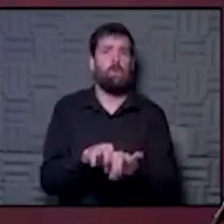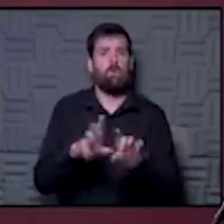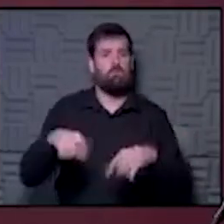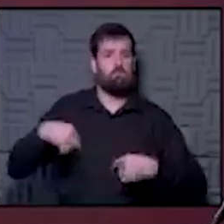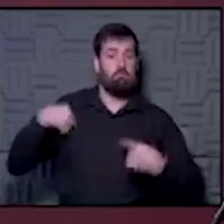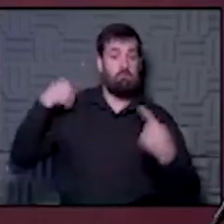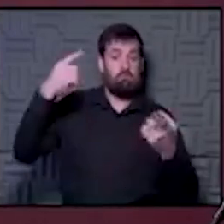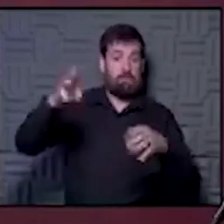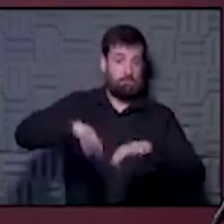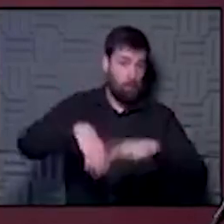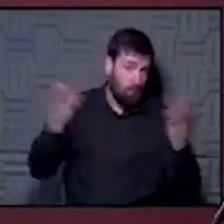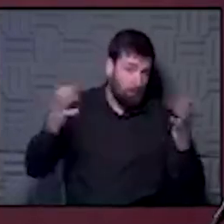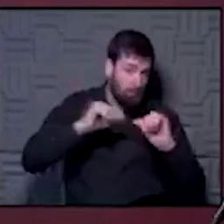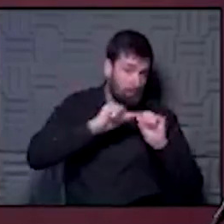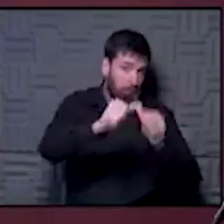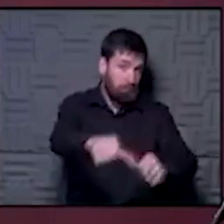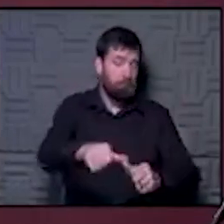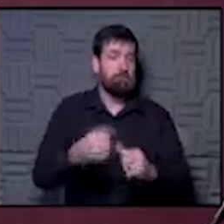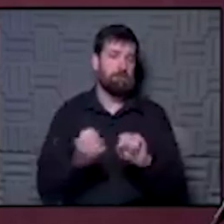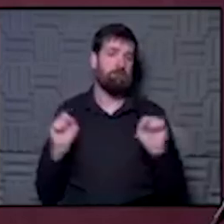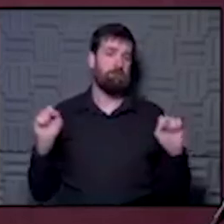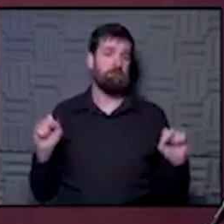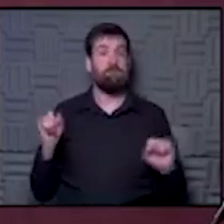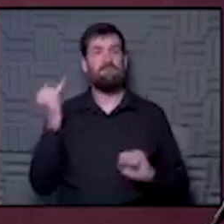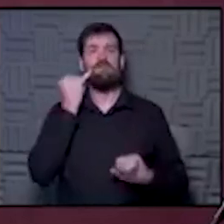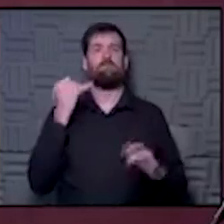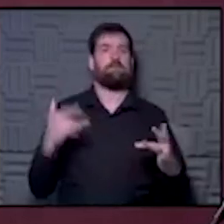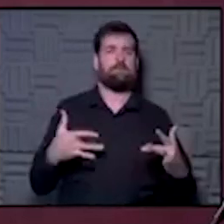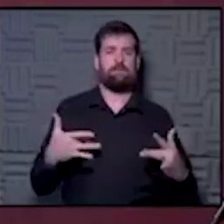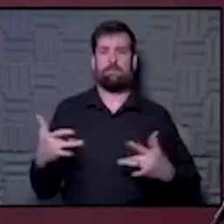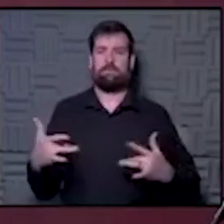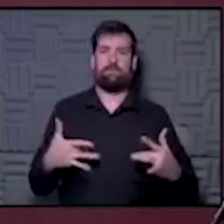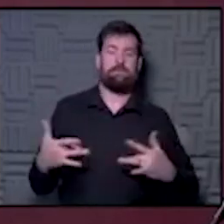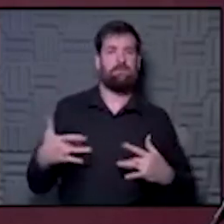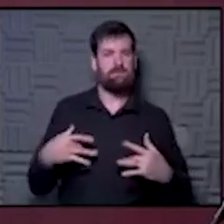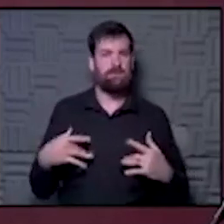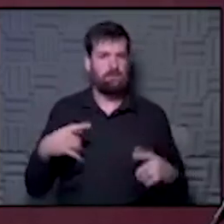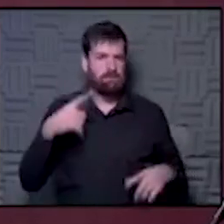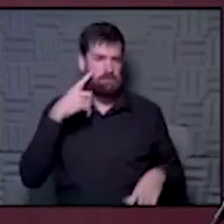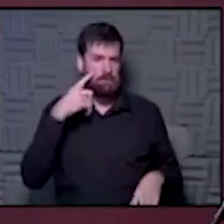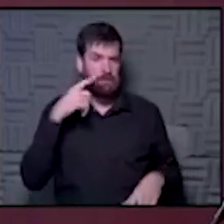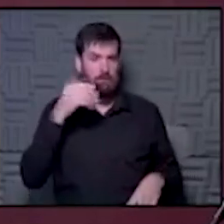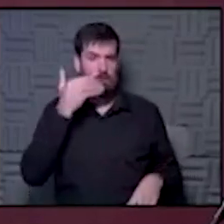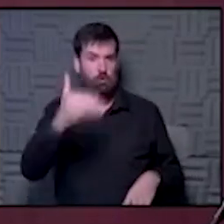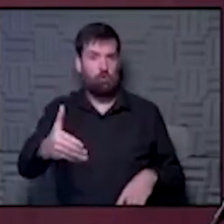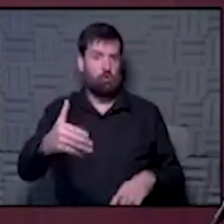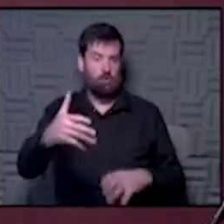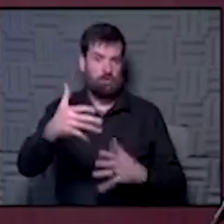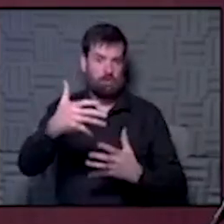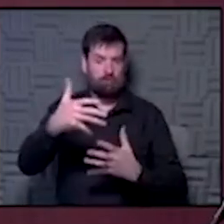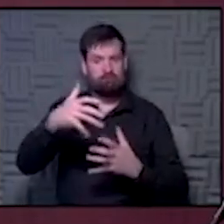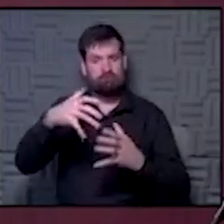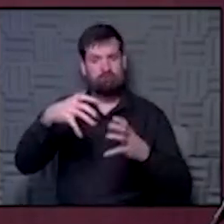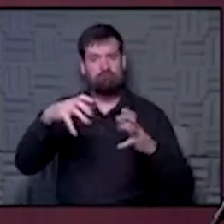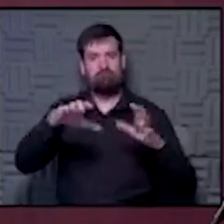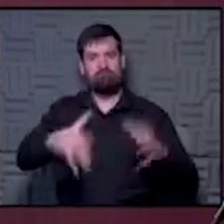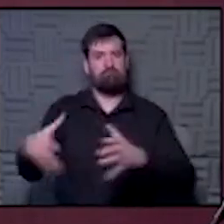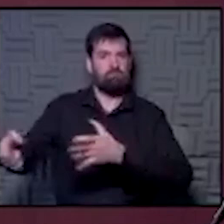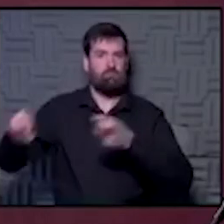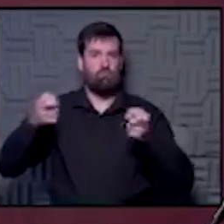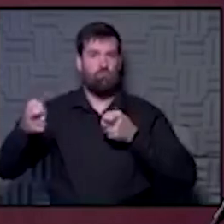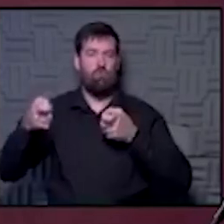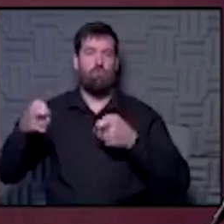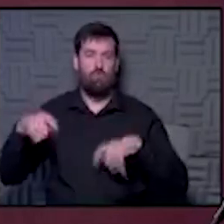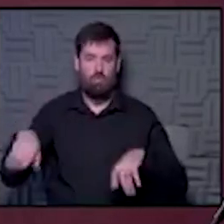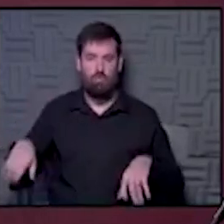able to stay open and do it safely. If you're worried about, and I think they're going to have really good crowd control things in